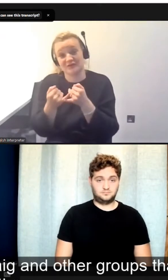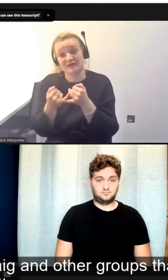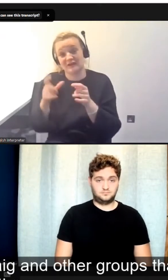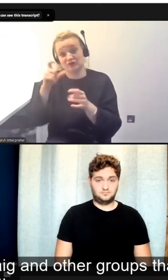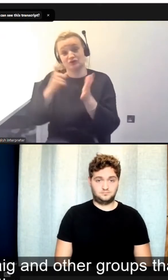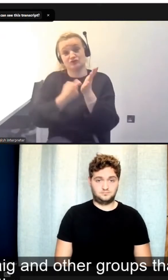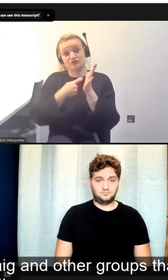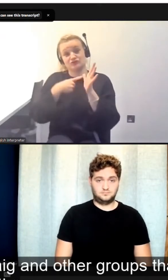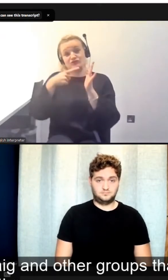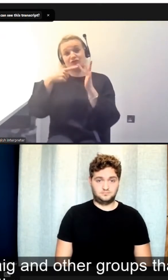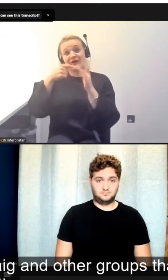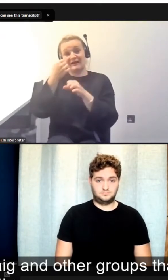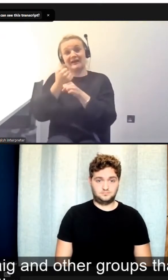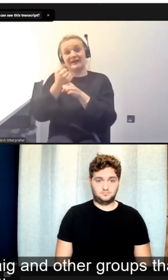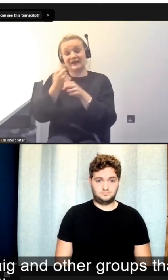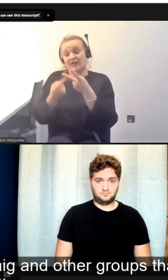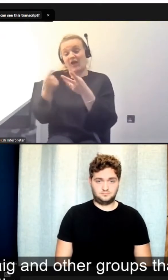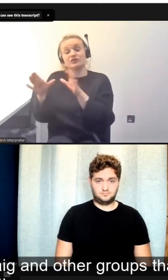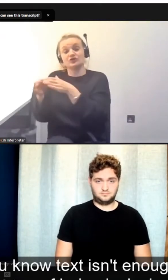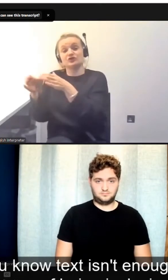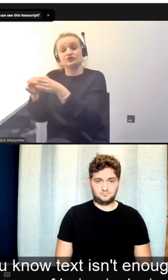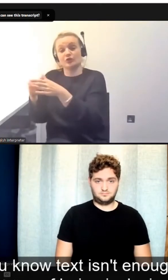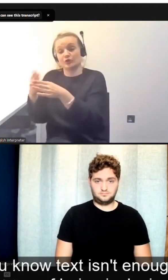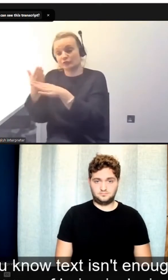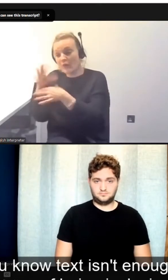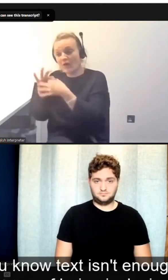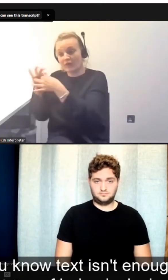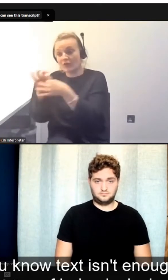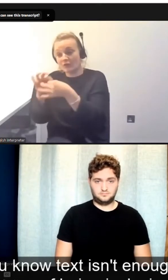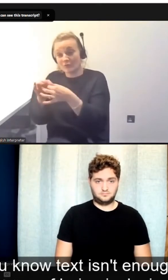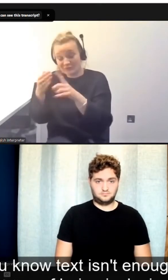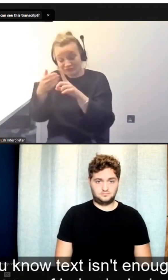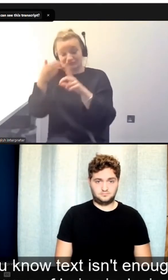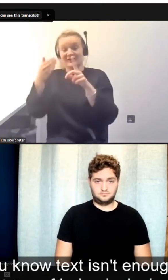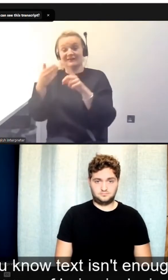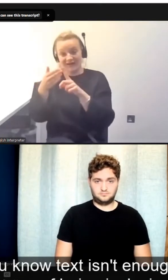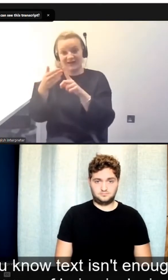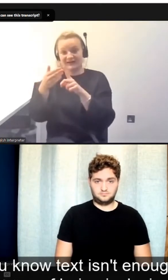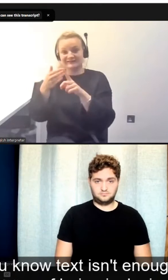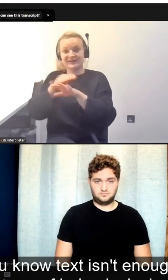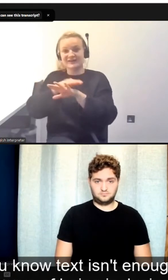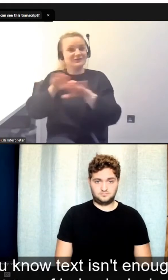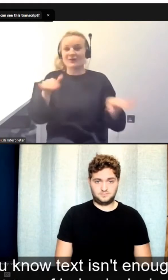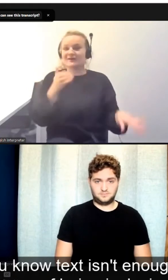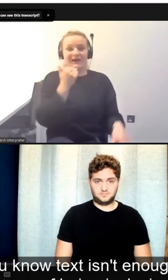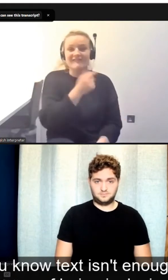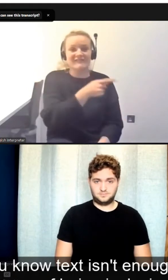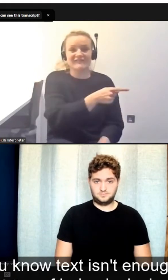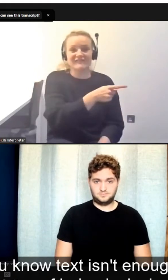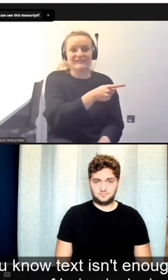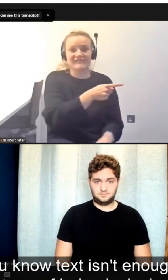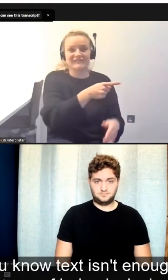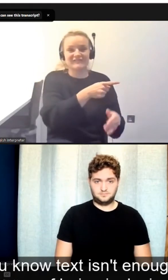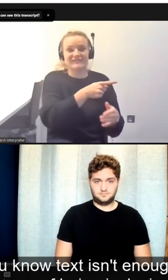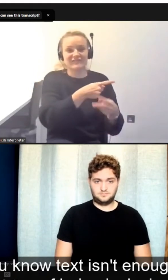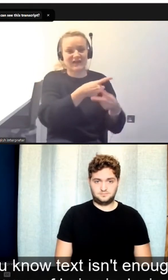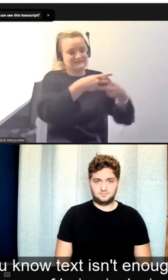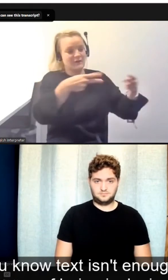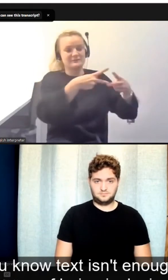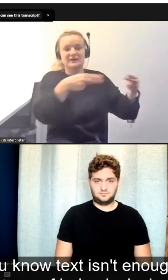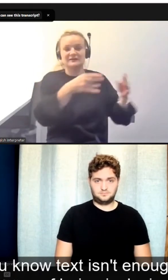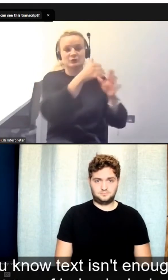and other groups that we've worked with, we recognize that this isn't enough, know, text isn't enough. So we